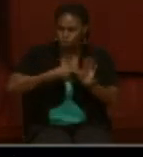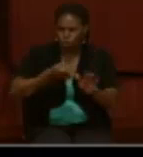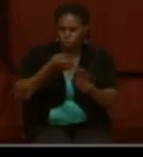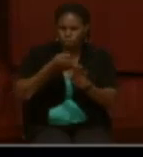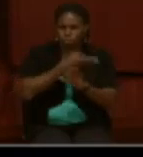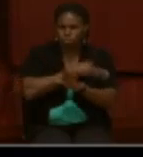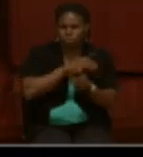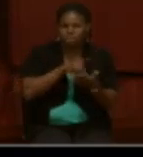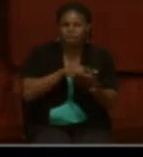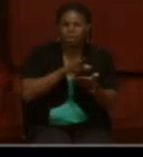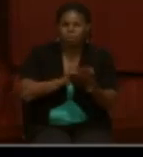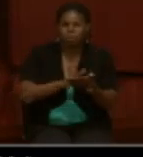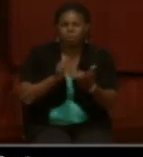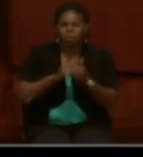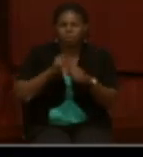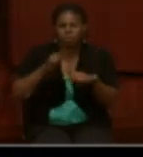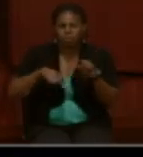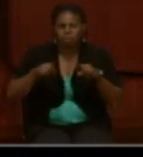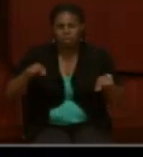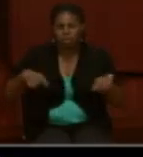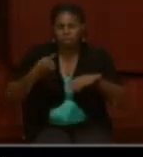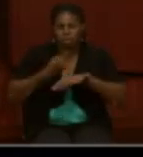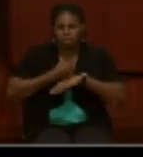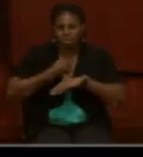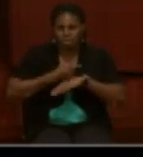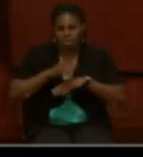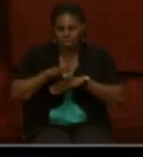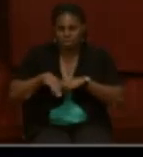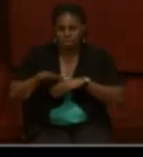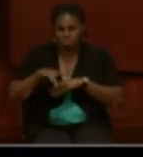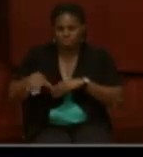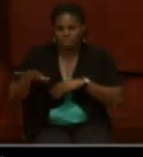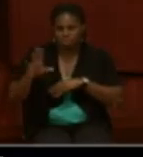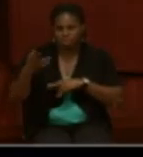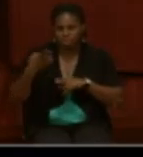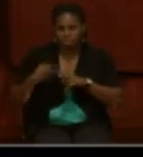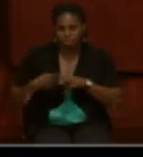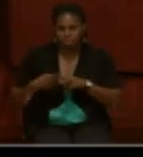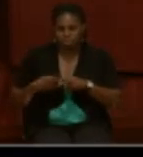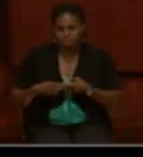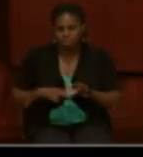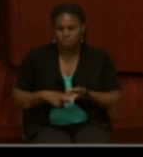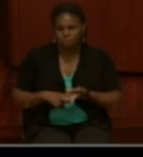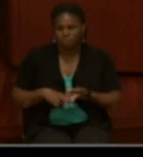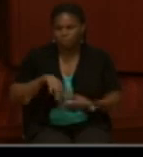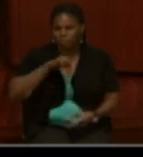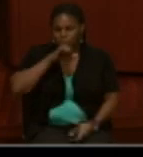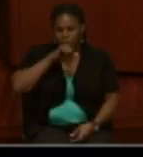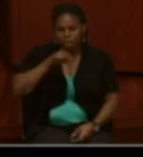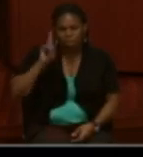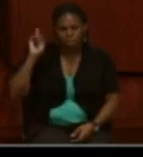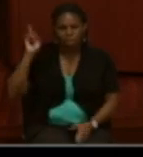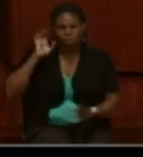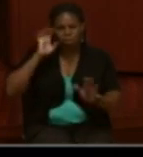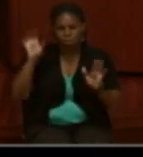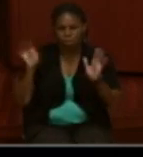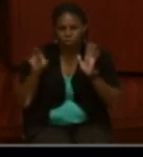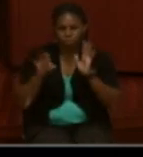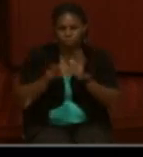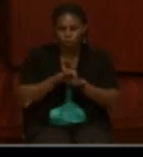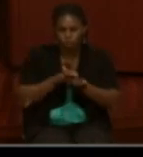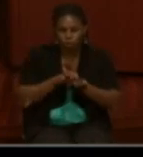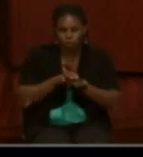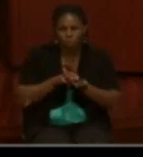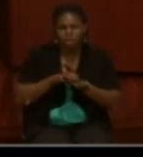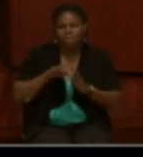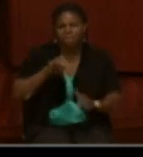documents with just the variations of dates and the spellings of names. So I love this photograph. This is a great photograph. So this